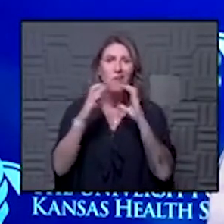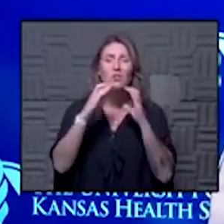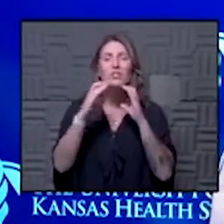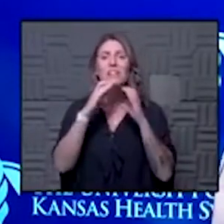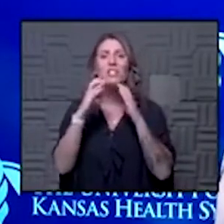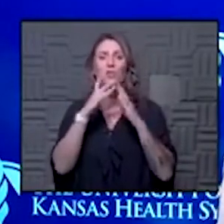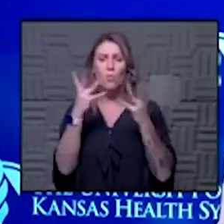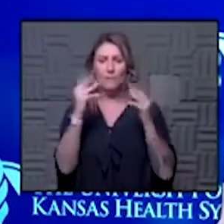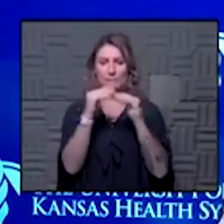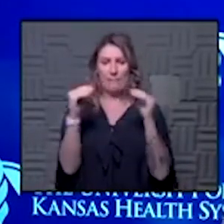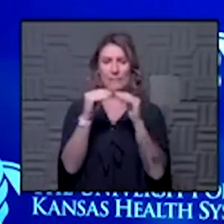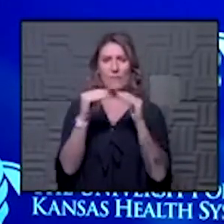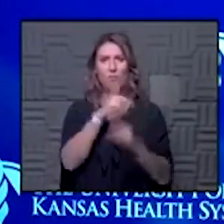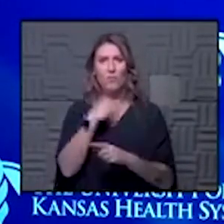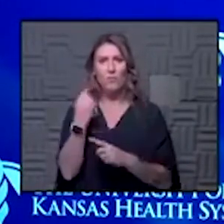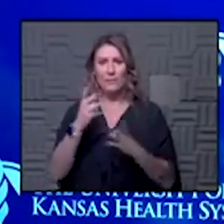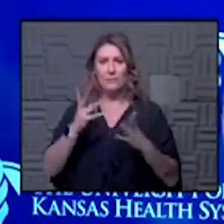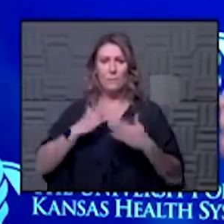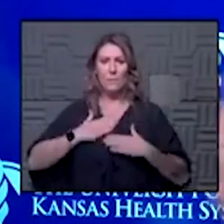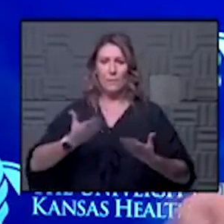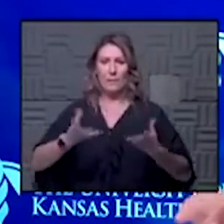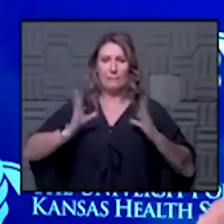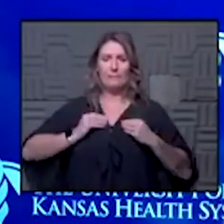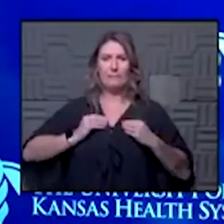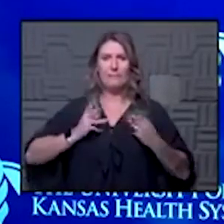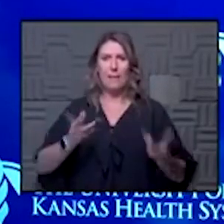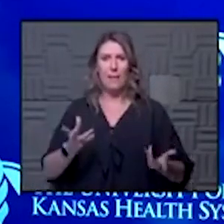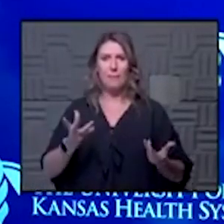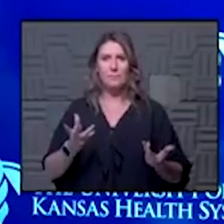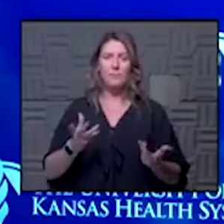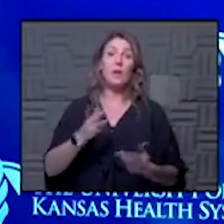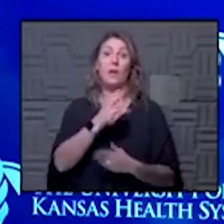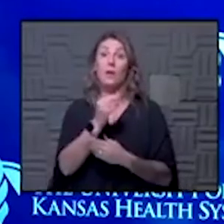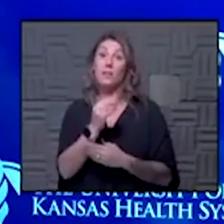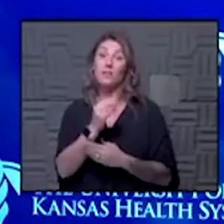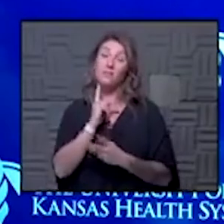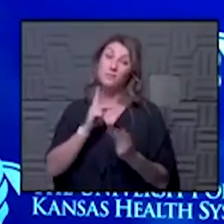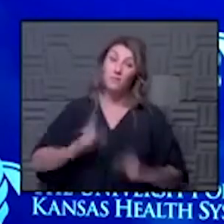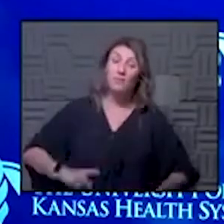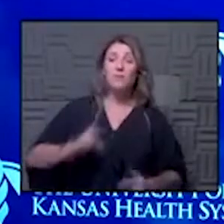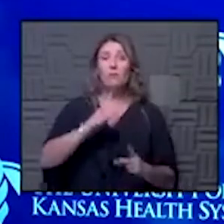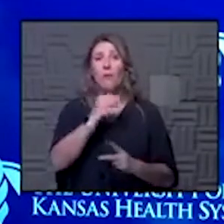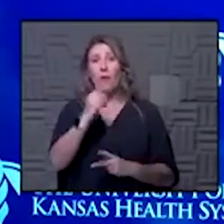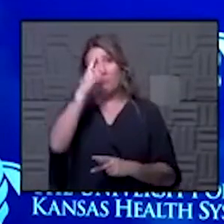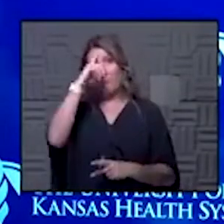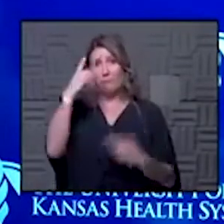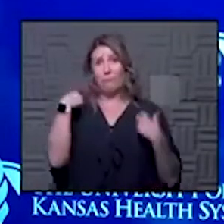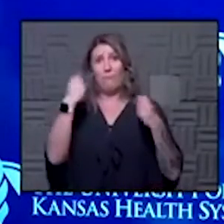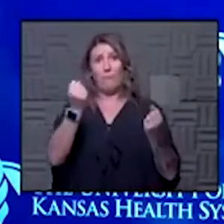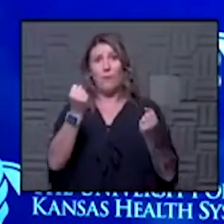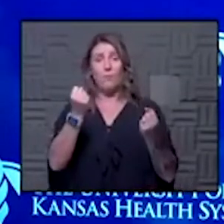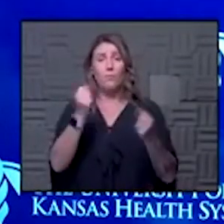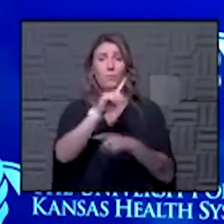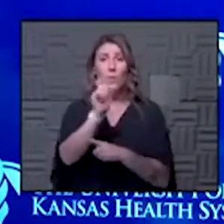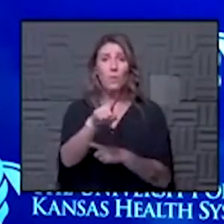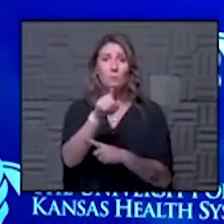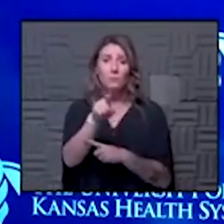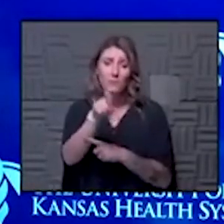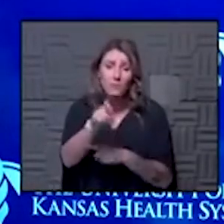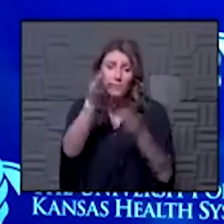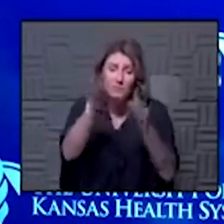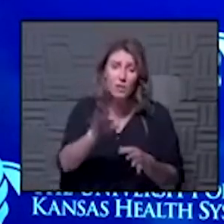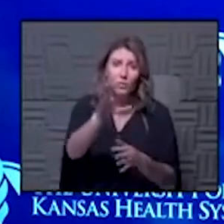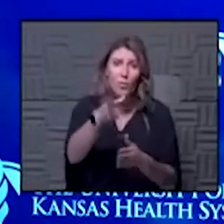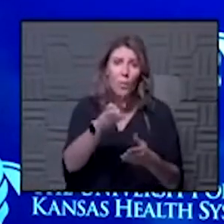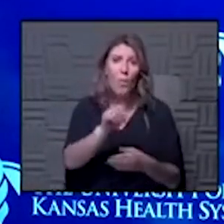risk you're willing to take on and that is both a physical question and i think it's a big mental health question and you have to decide about that in your own right